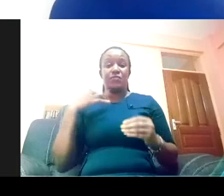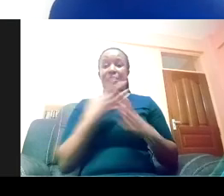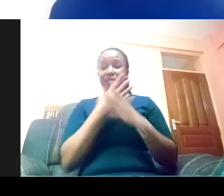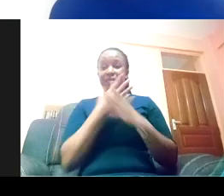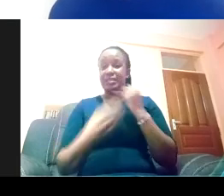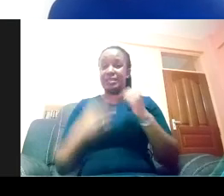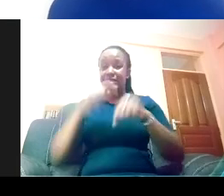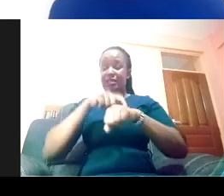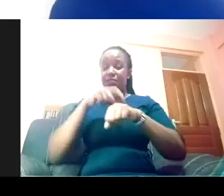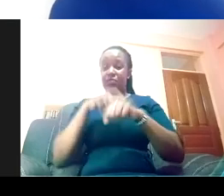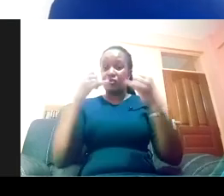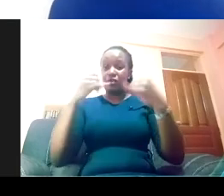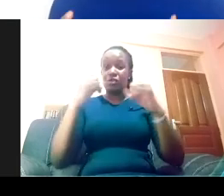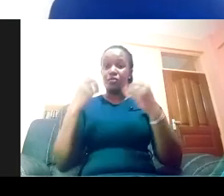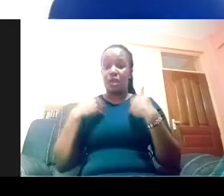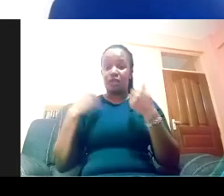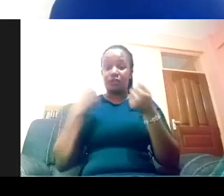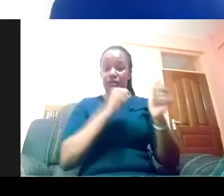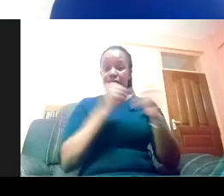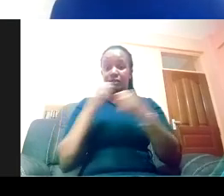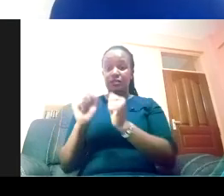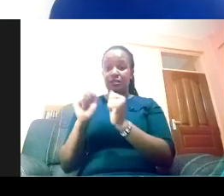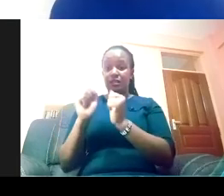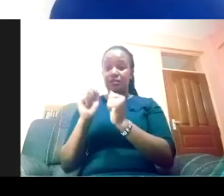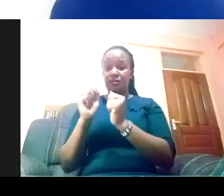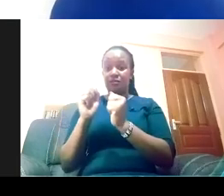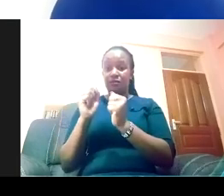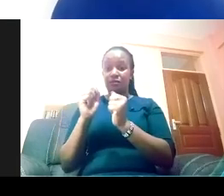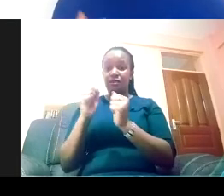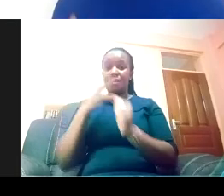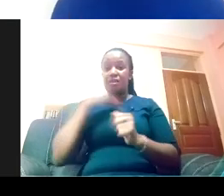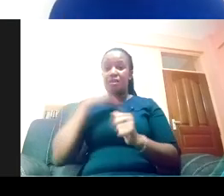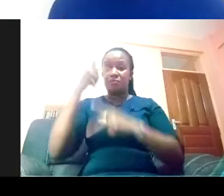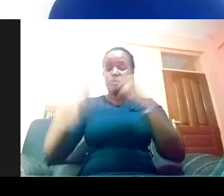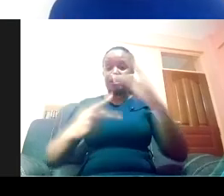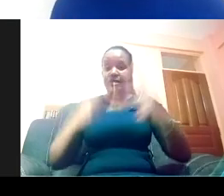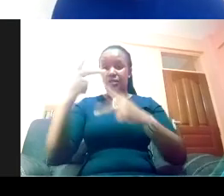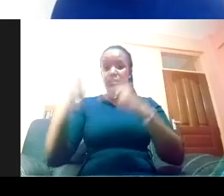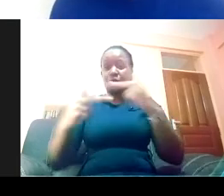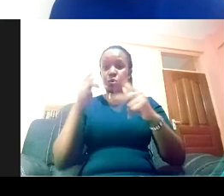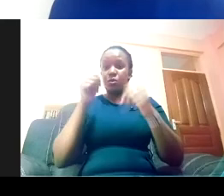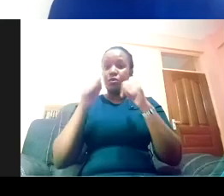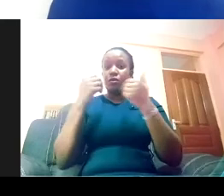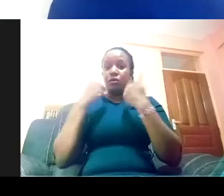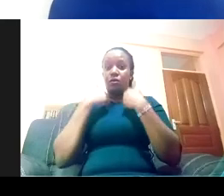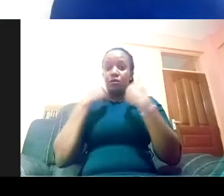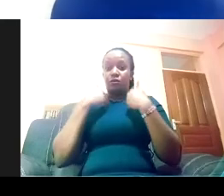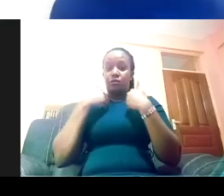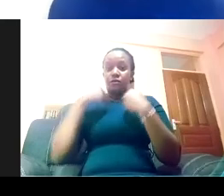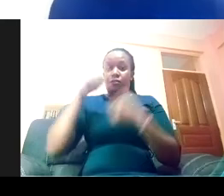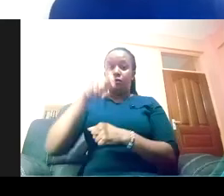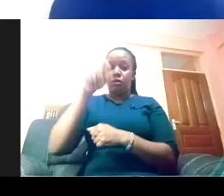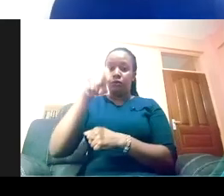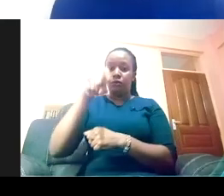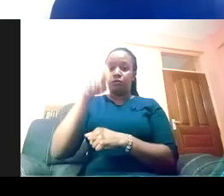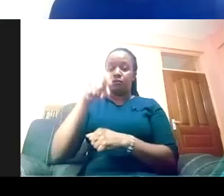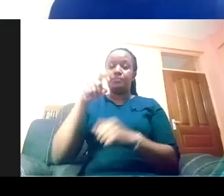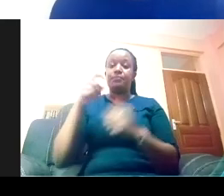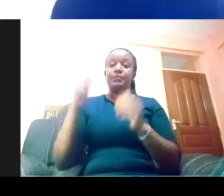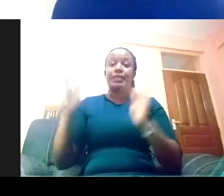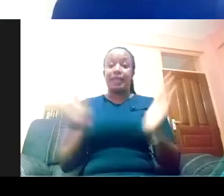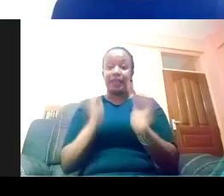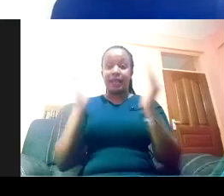and progress is a bit slow. But I want you to be encouraged, but also be practical.